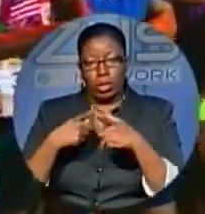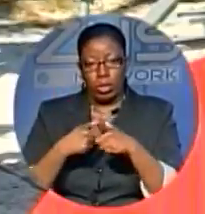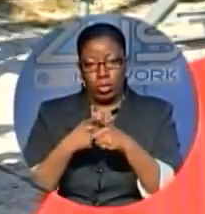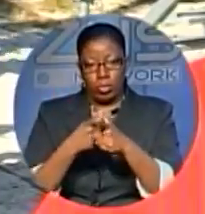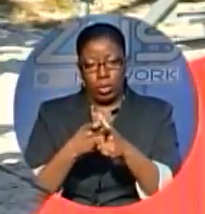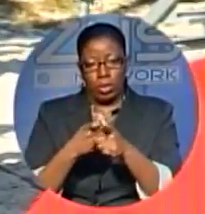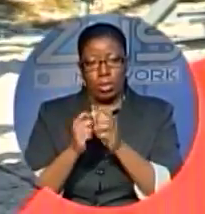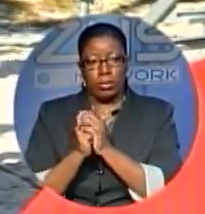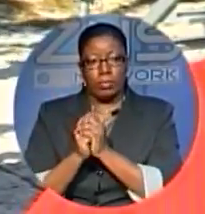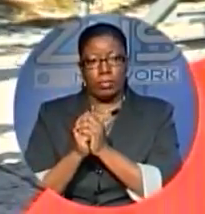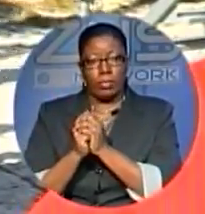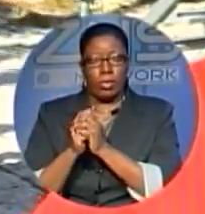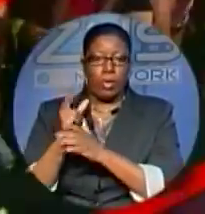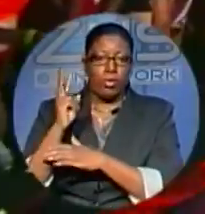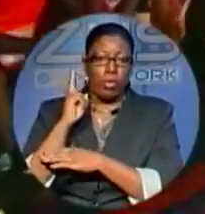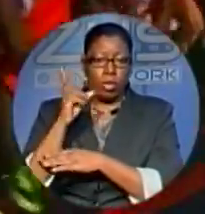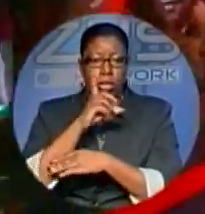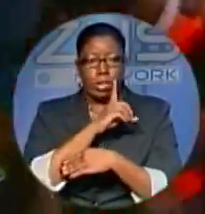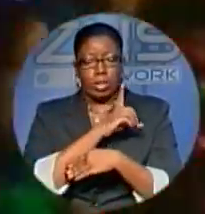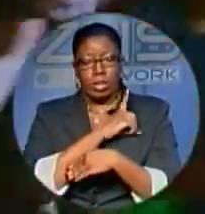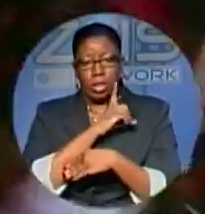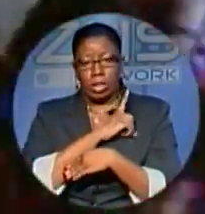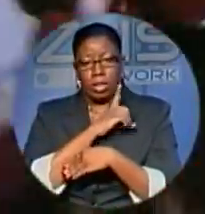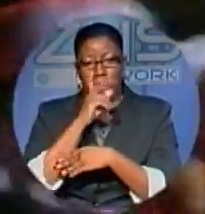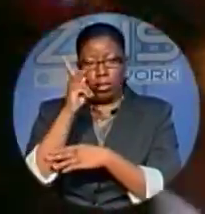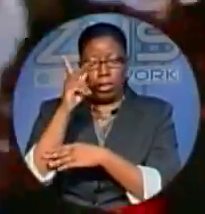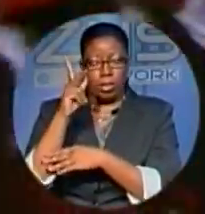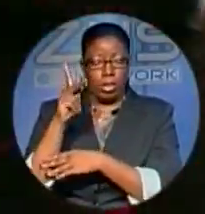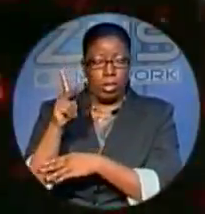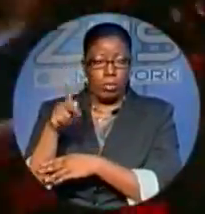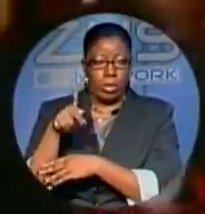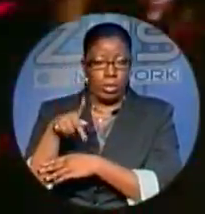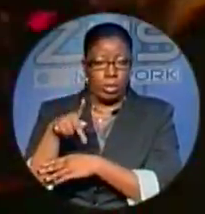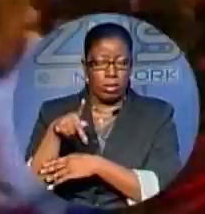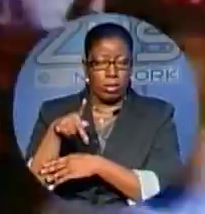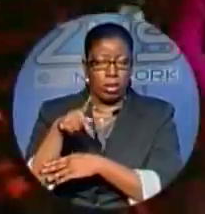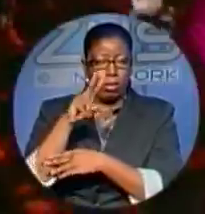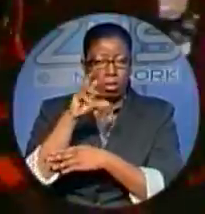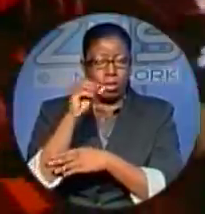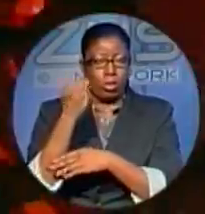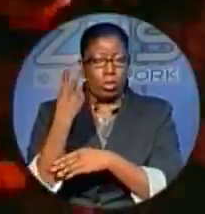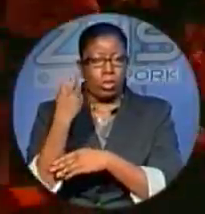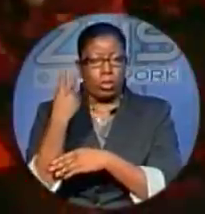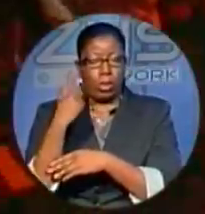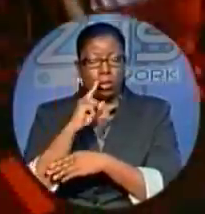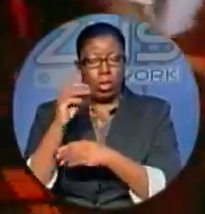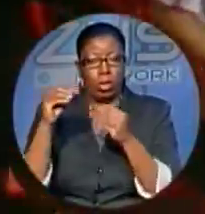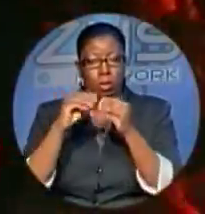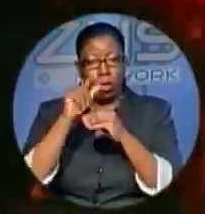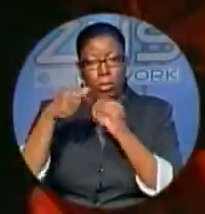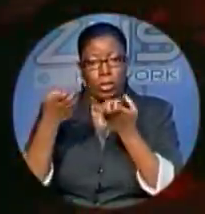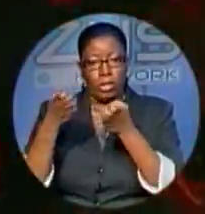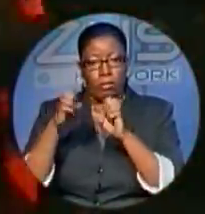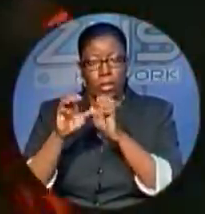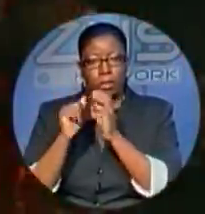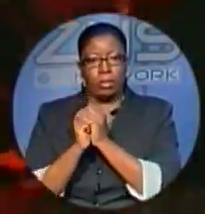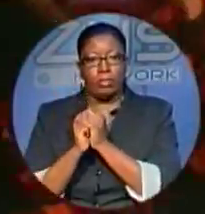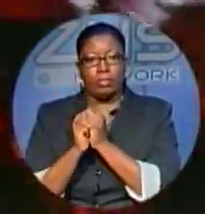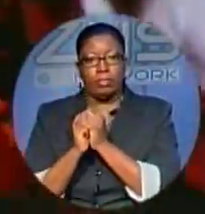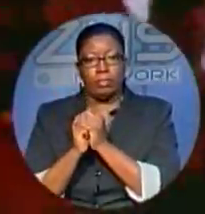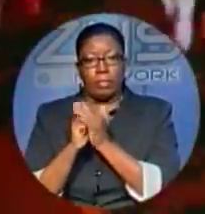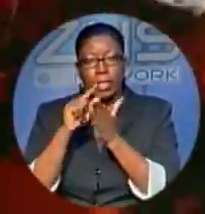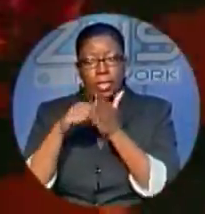event. Veronica Duncanson, Executive Vice President for Marathon Bahamas 2012, spoke more in-depth about the event. This is